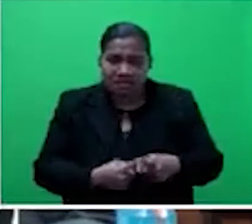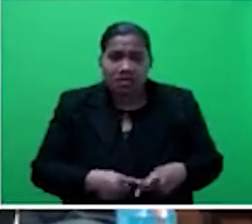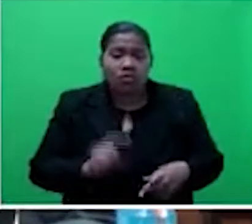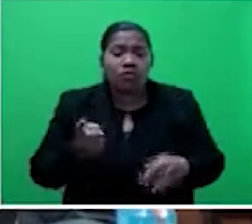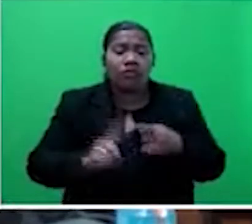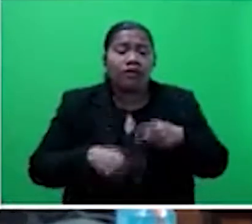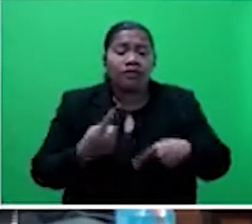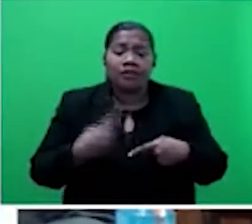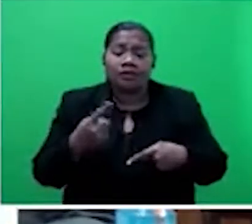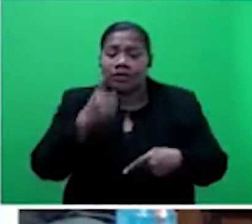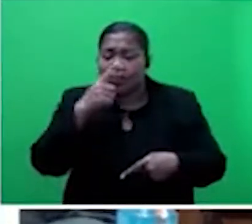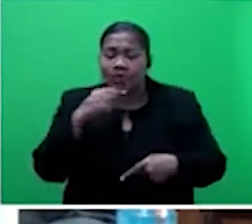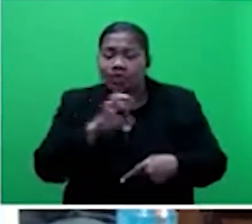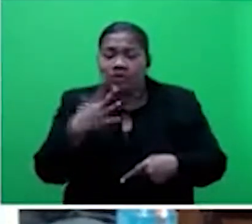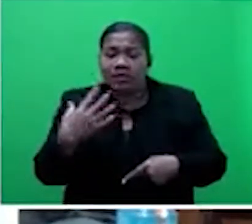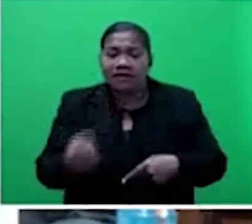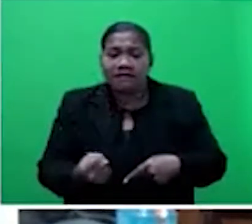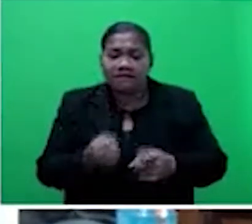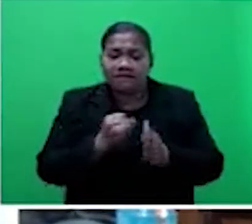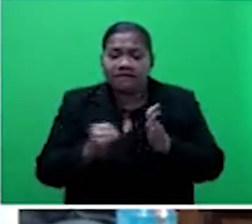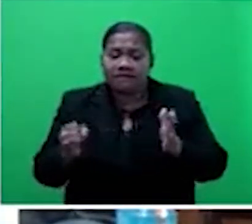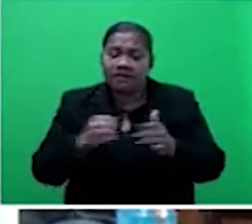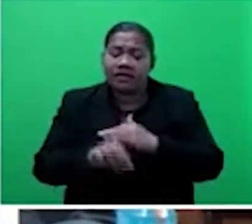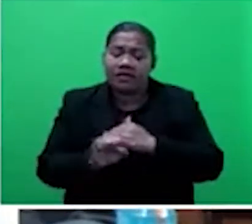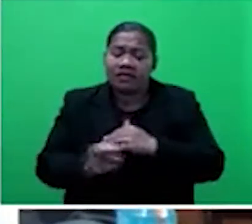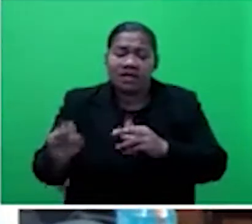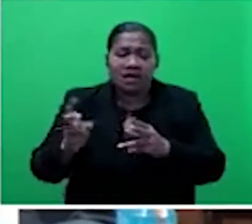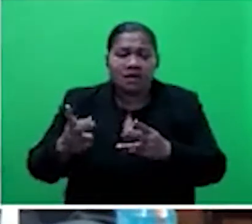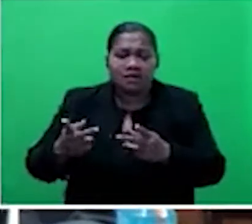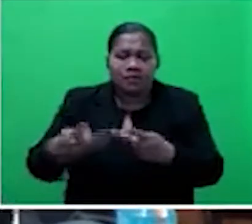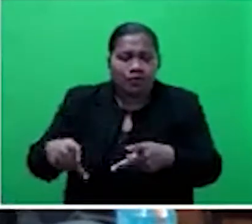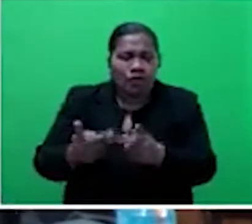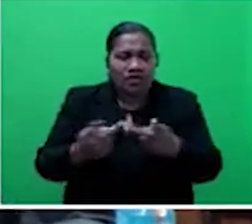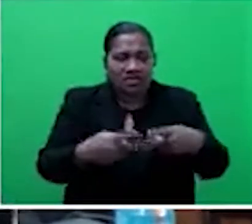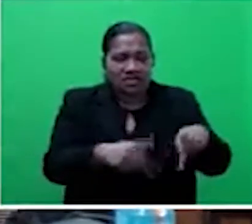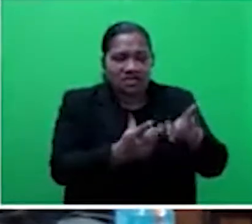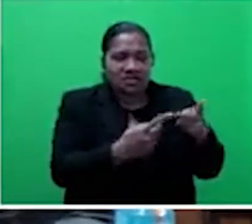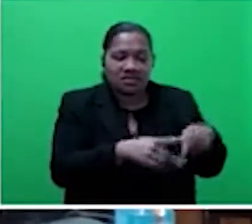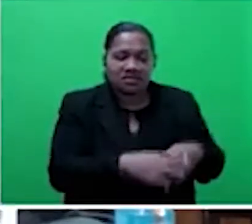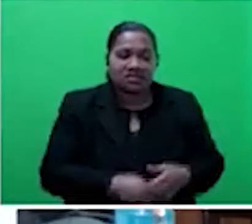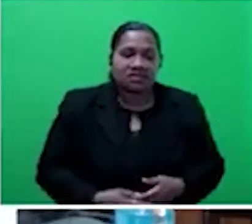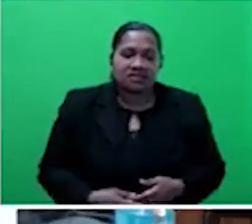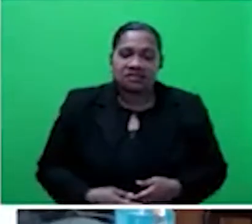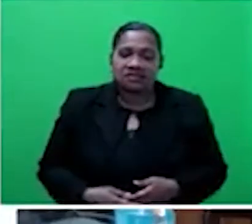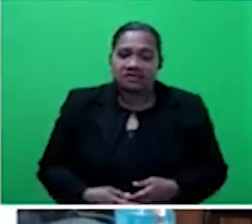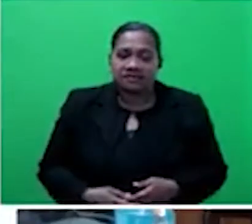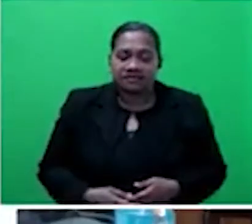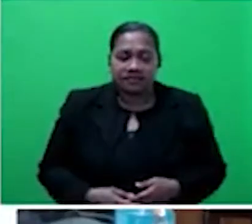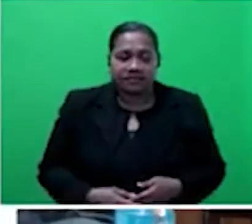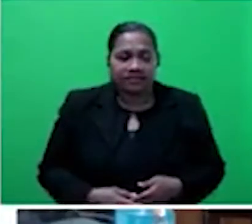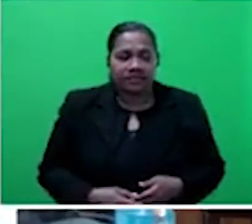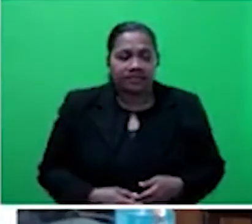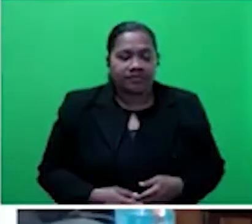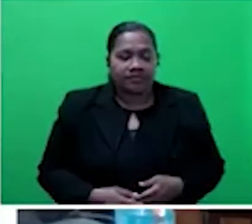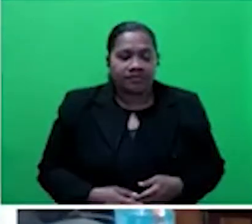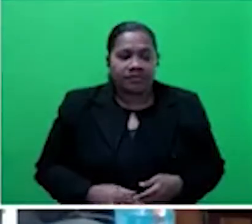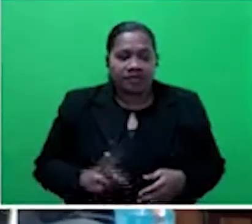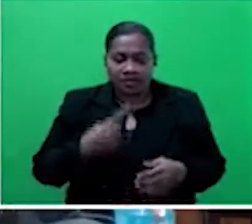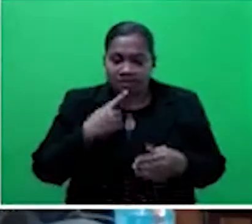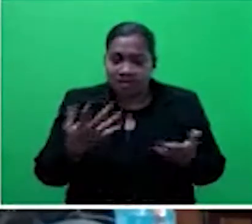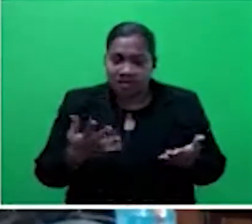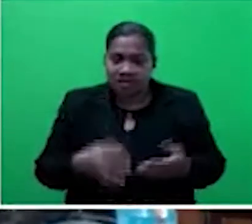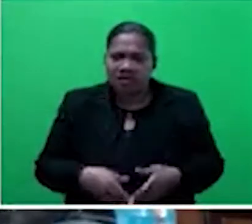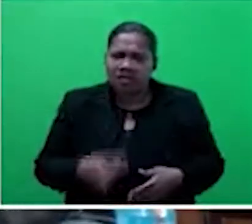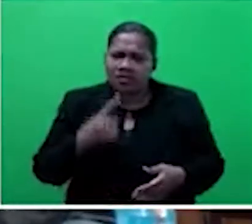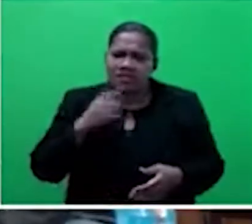in their provinces? Will they get the tax? Will the people who have more resources being used by these entities say, hey, you give us the bulk of